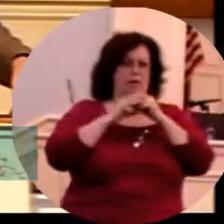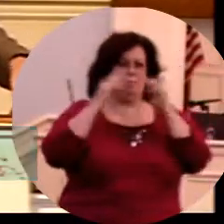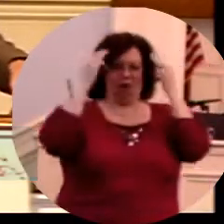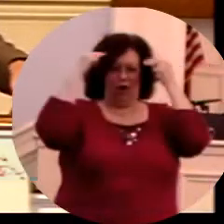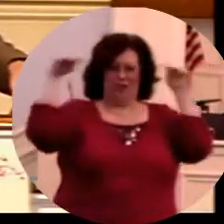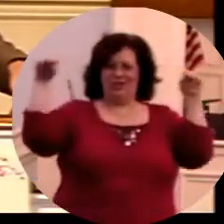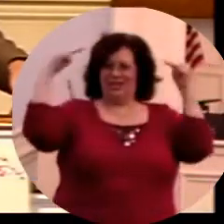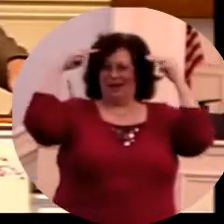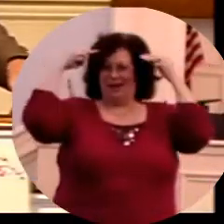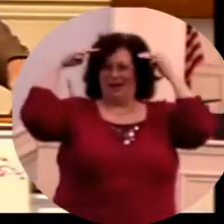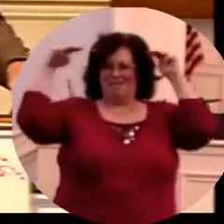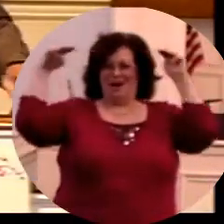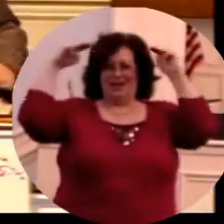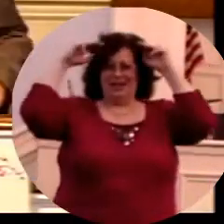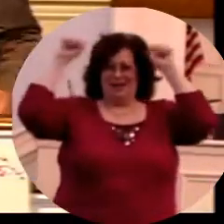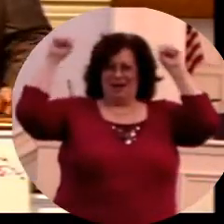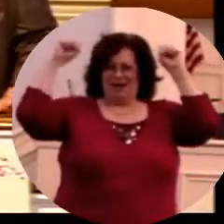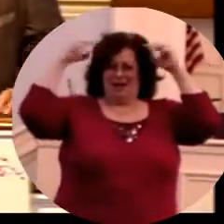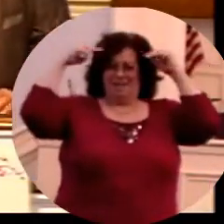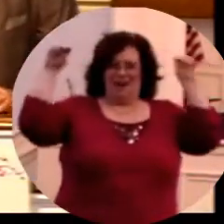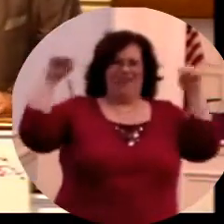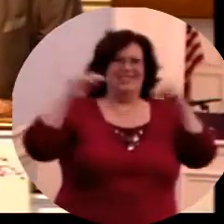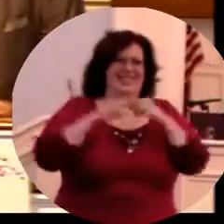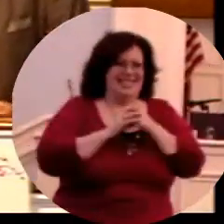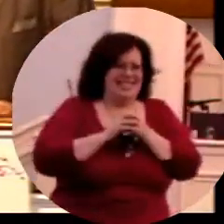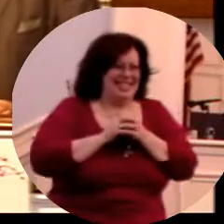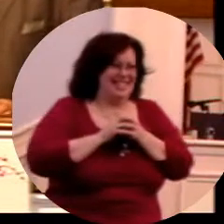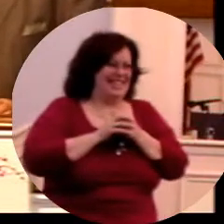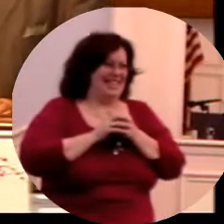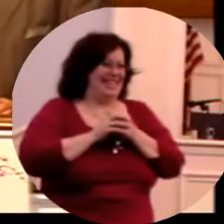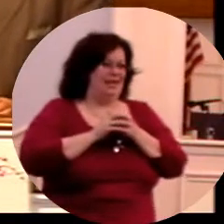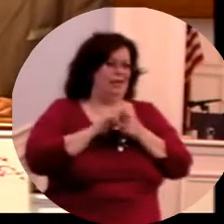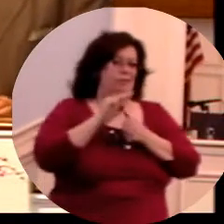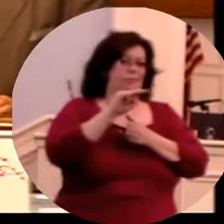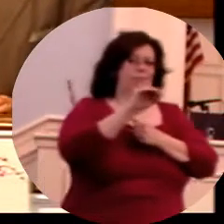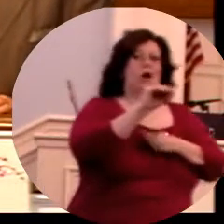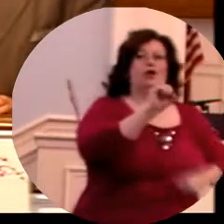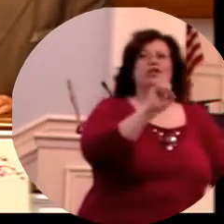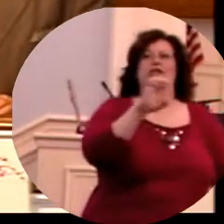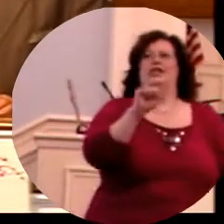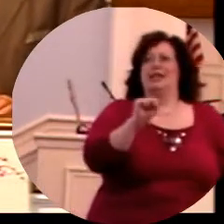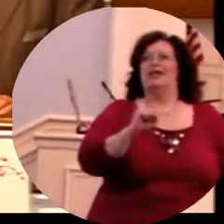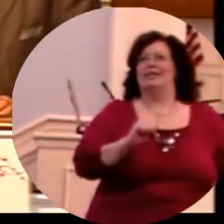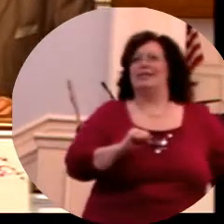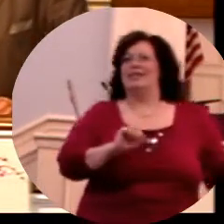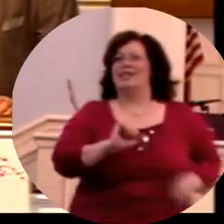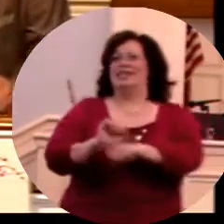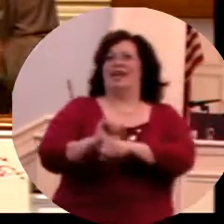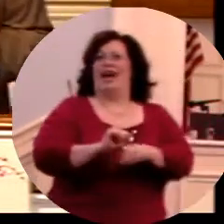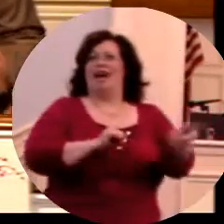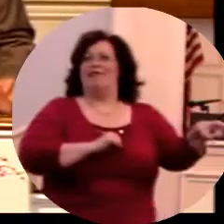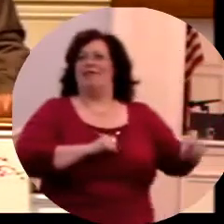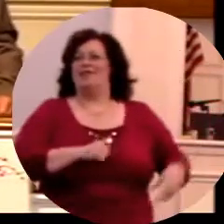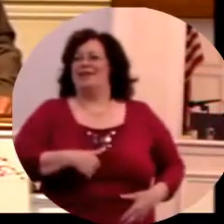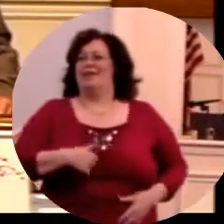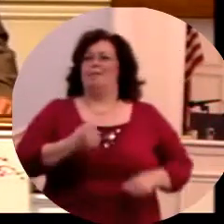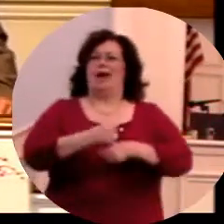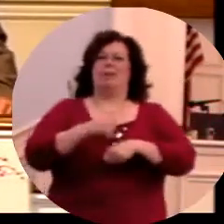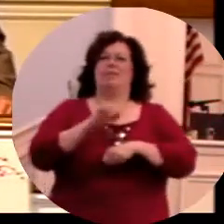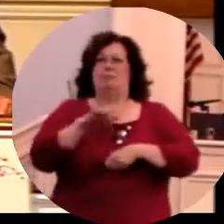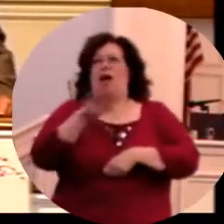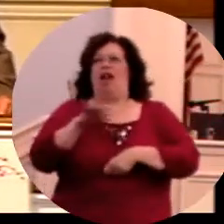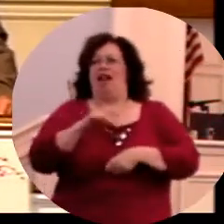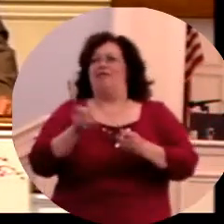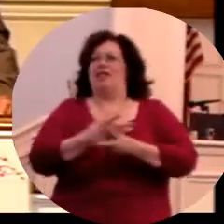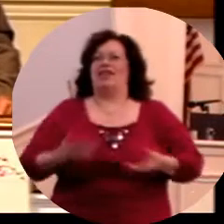and the last days, now for our text we want to go to 2 Timothy chapter number 3, and I want you to stand with me, we'll